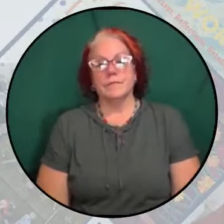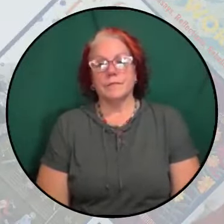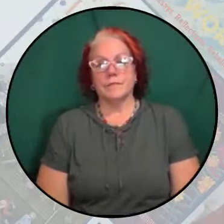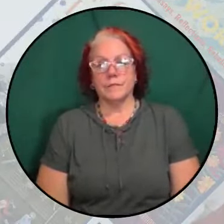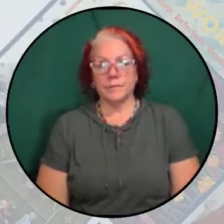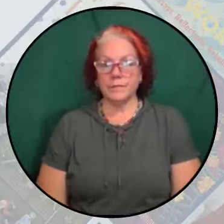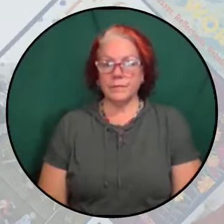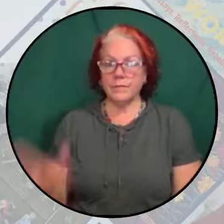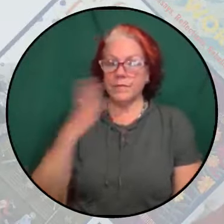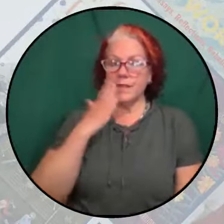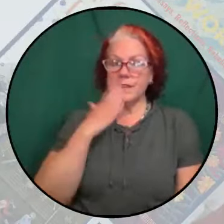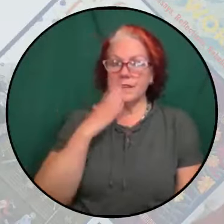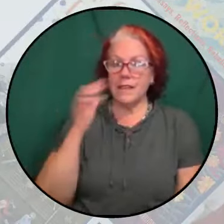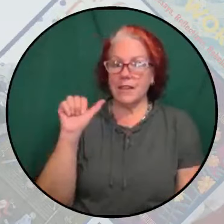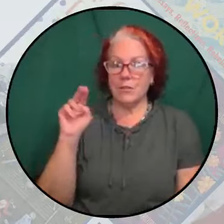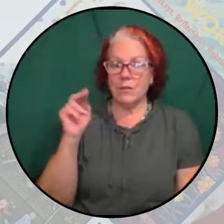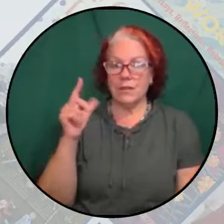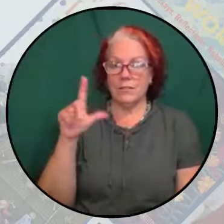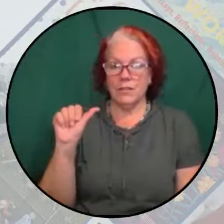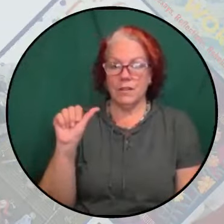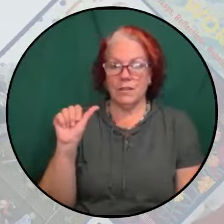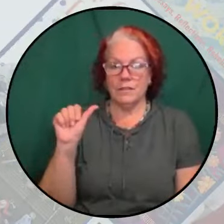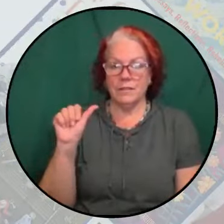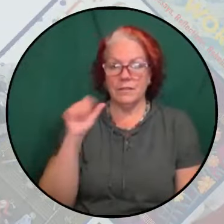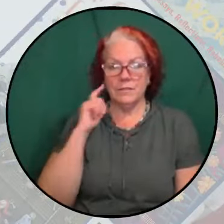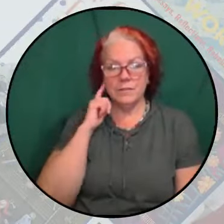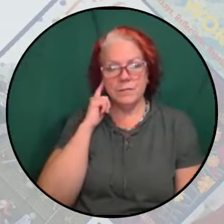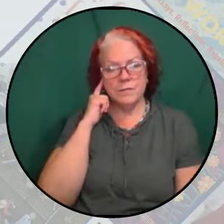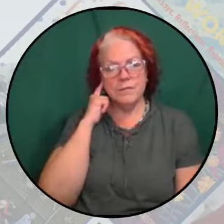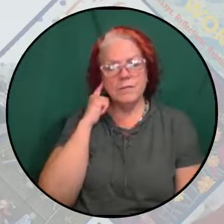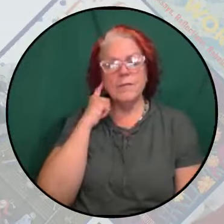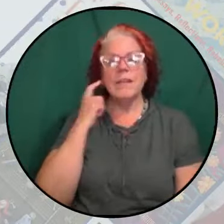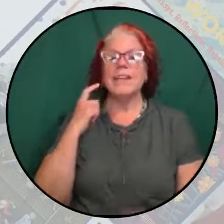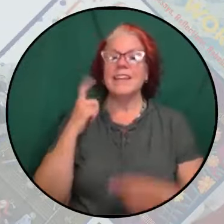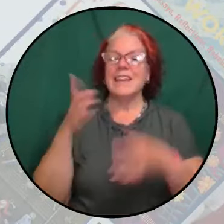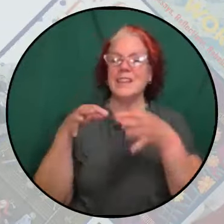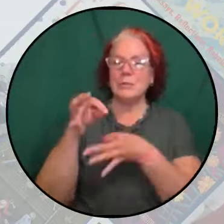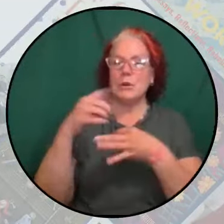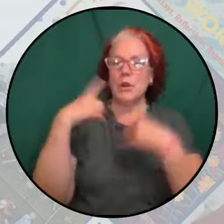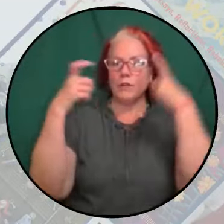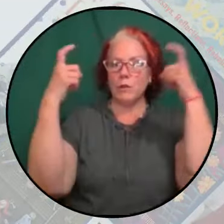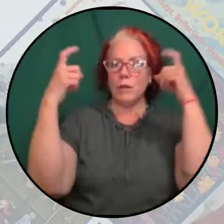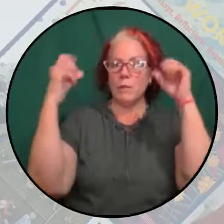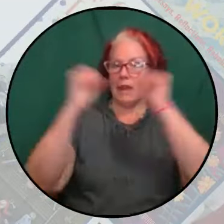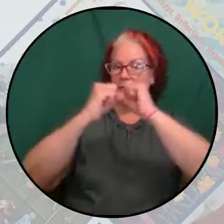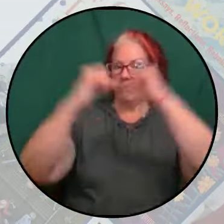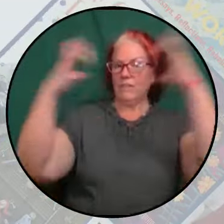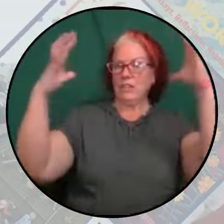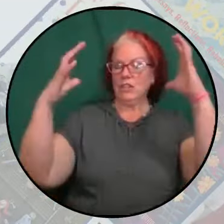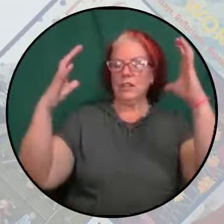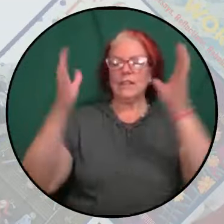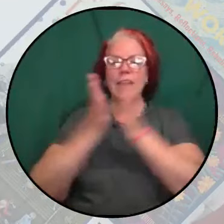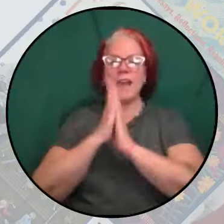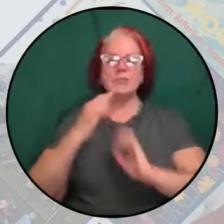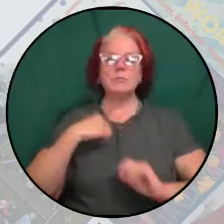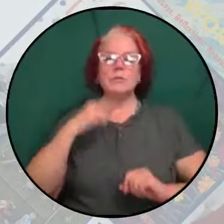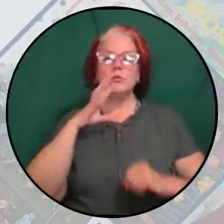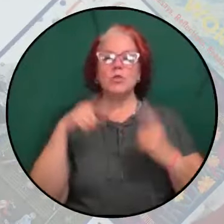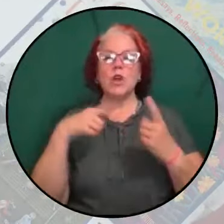Thank you, Angela. In the spirit of dreaming and visioning, I was asked to speak about